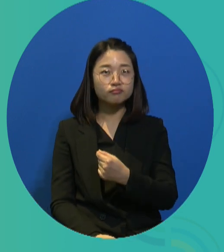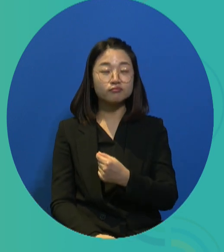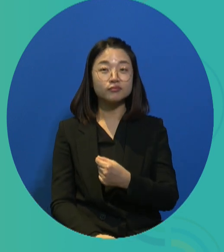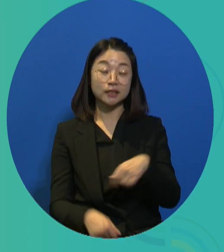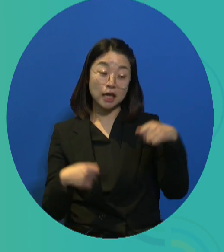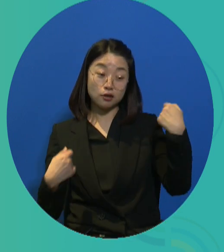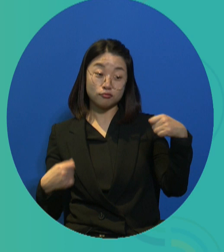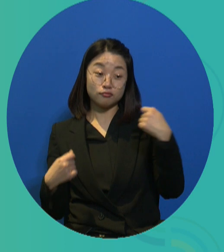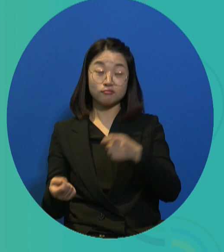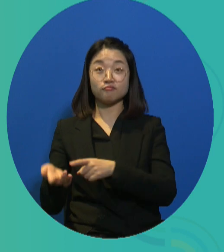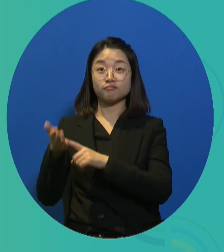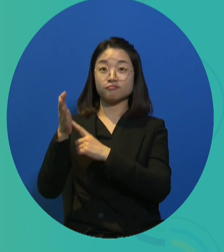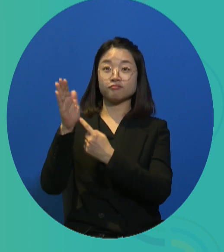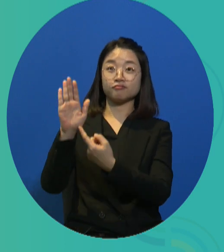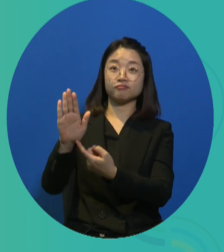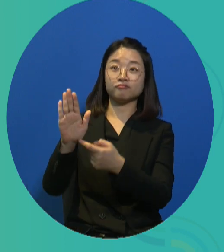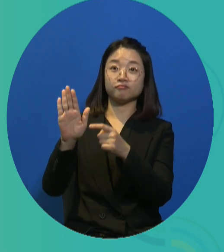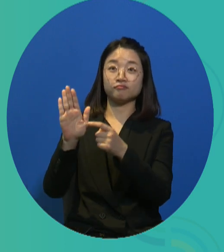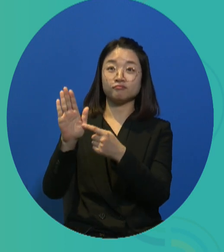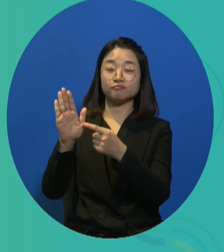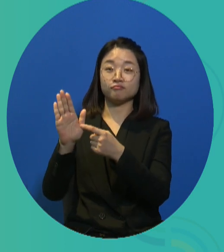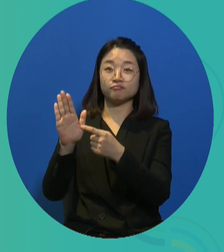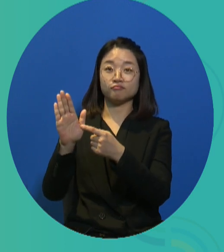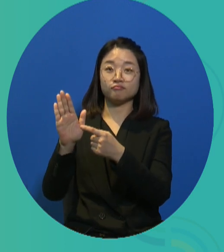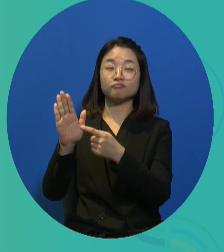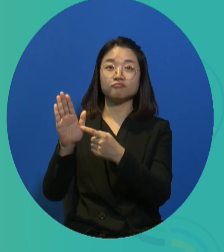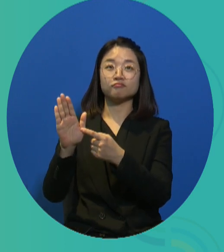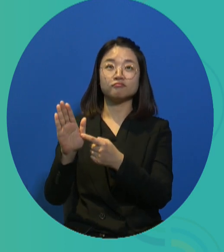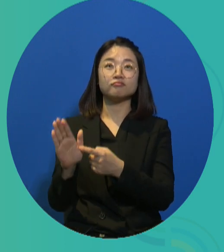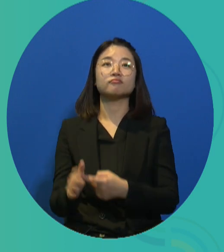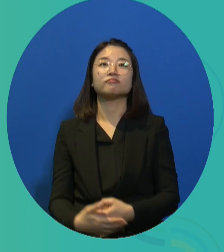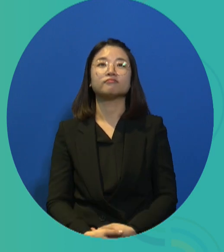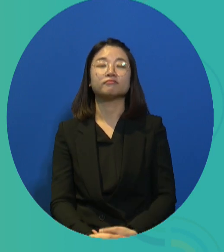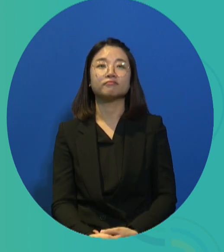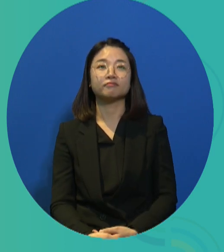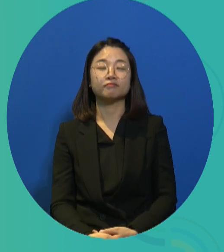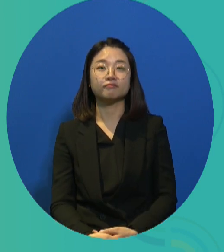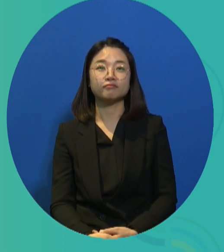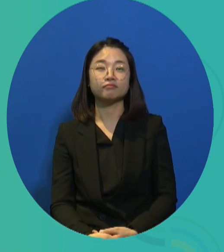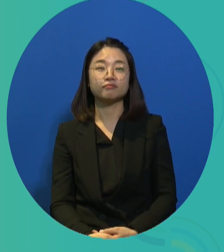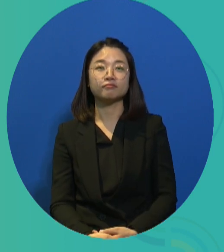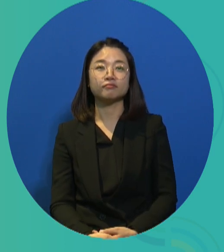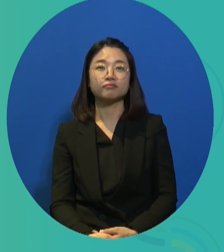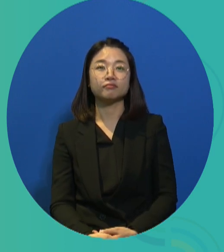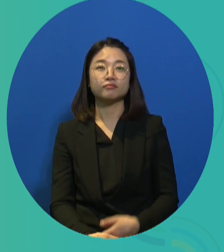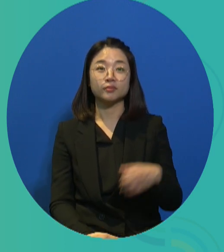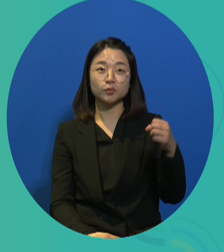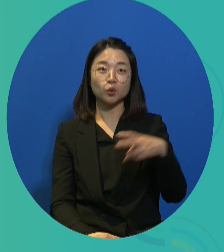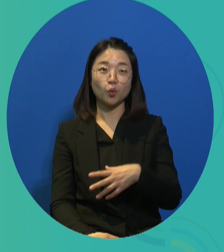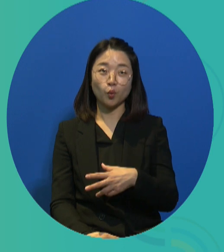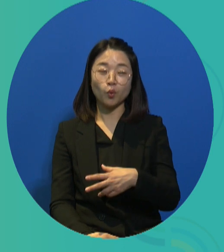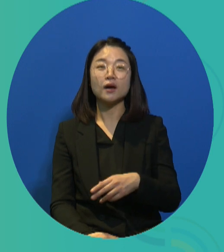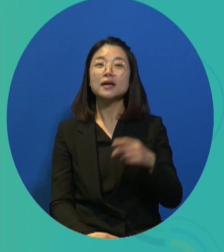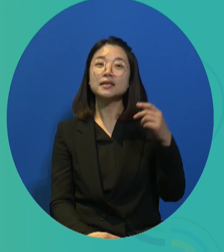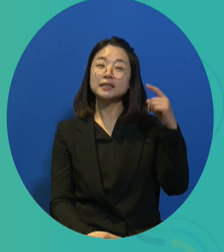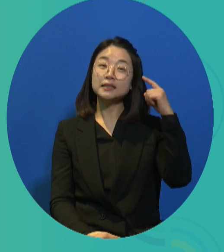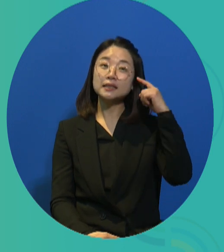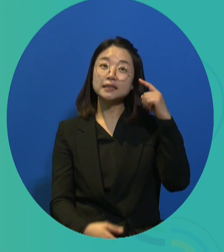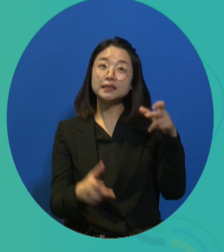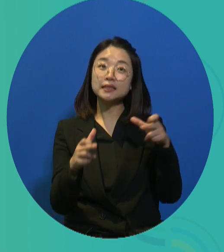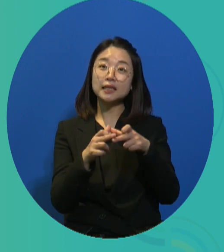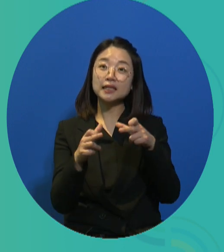music, and dance, and they may perform in front of the audience using their body to express their ideas and thoughts.